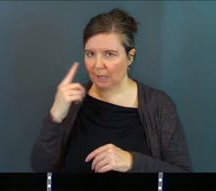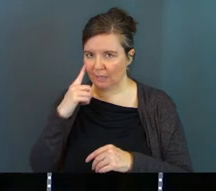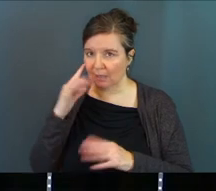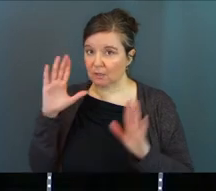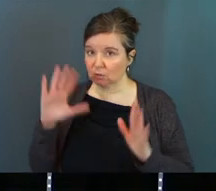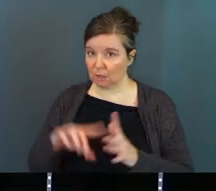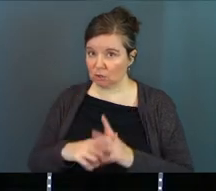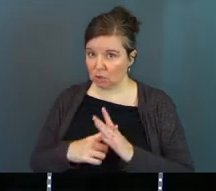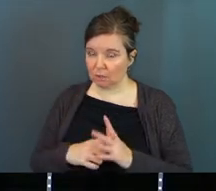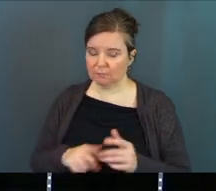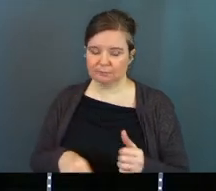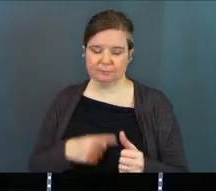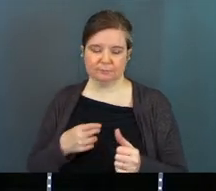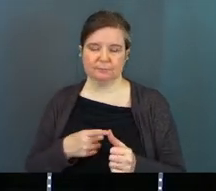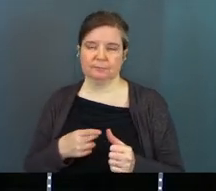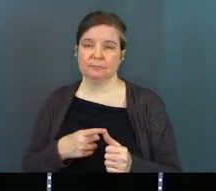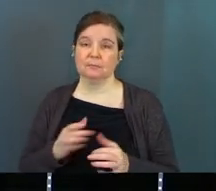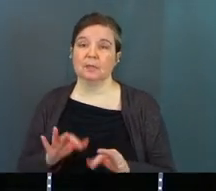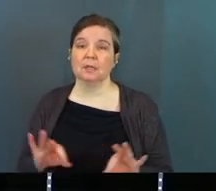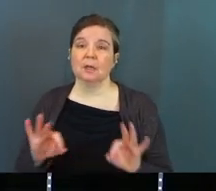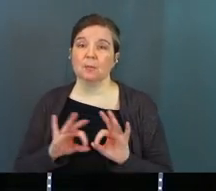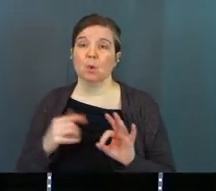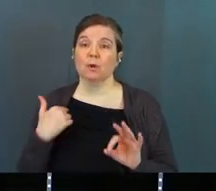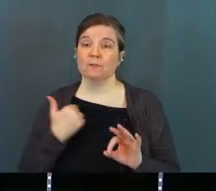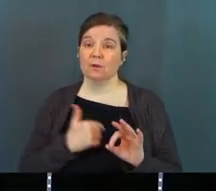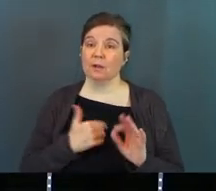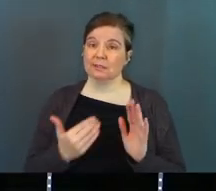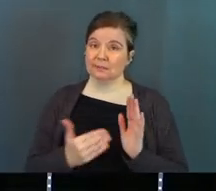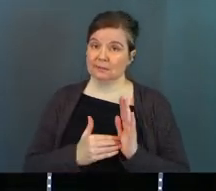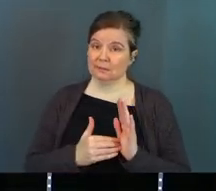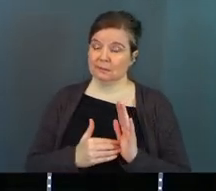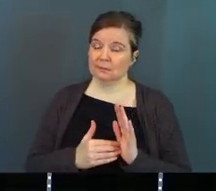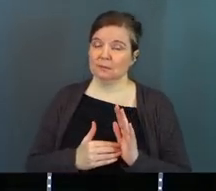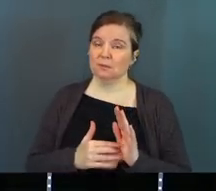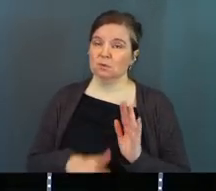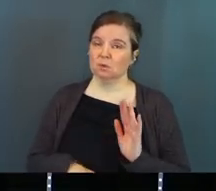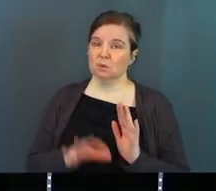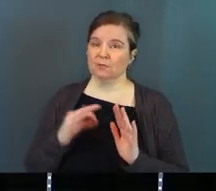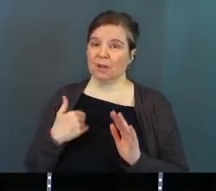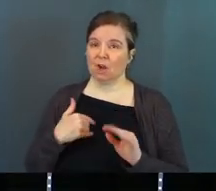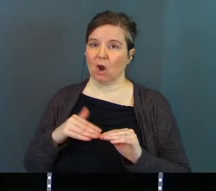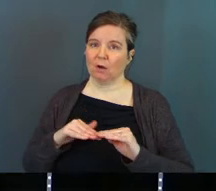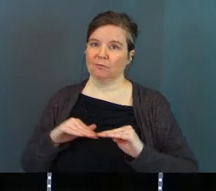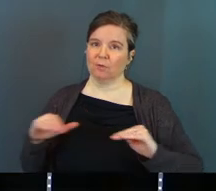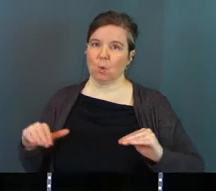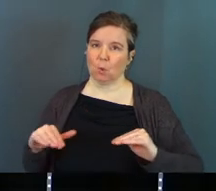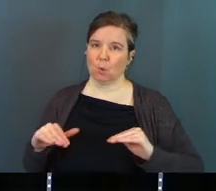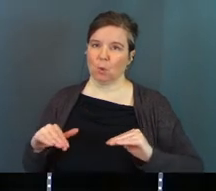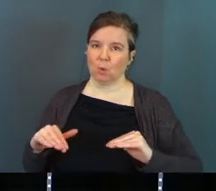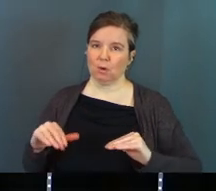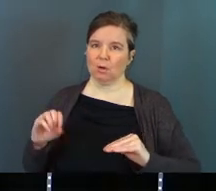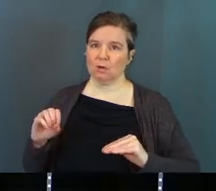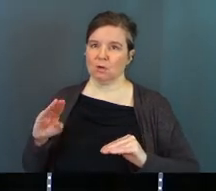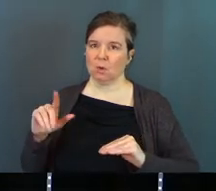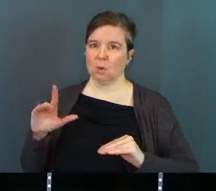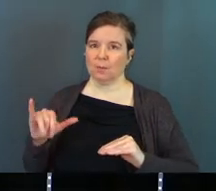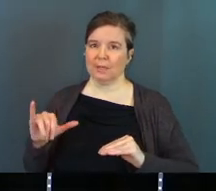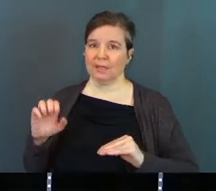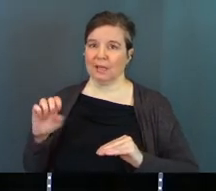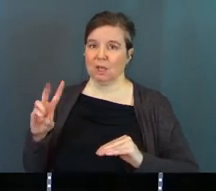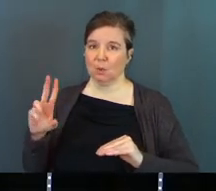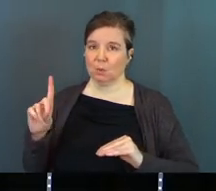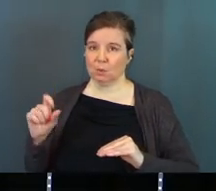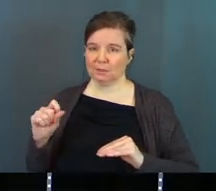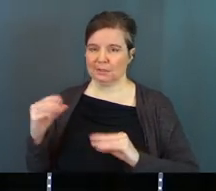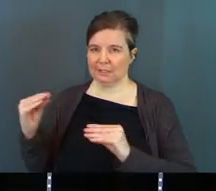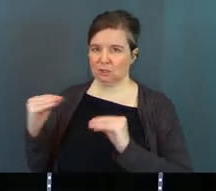I think that that's a great start is, one, it's so important for us, again, super practical, to find our floor, okay? Mr. Kobe Edwards, one of the elders here at church,